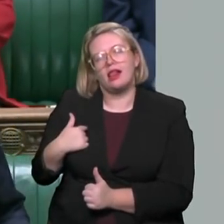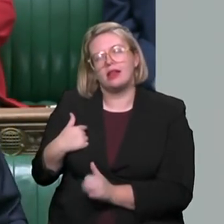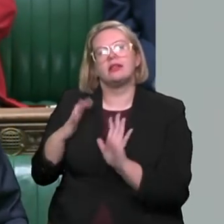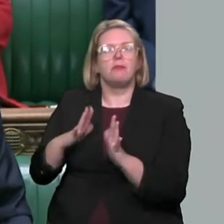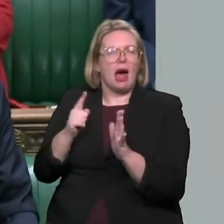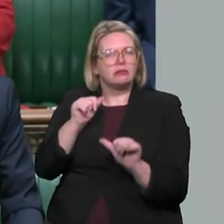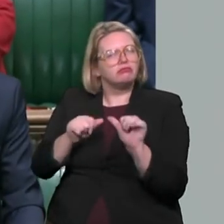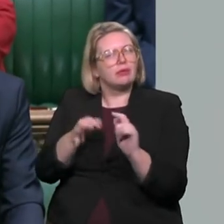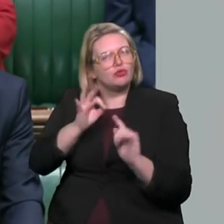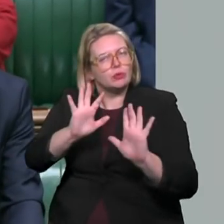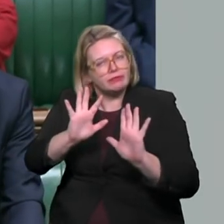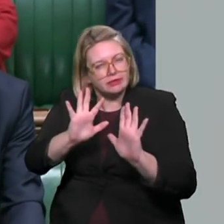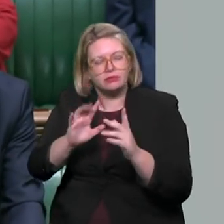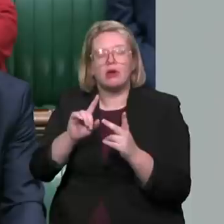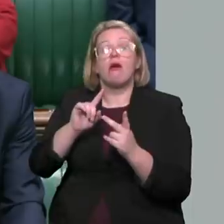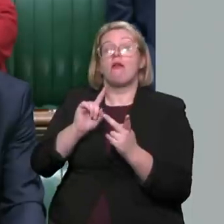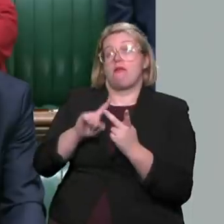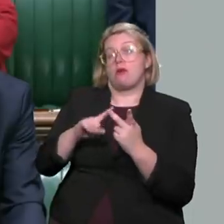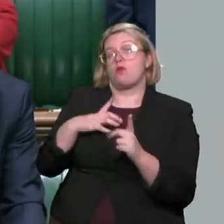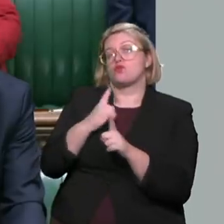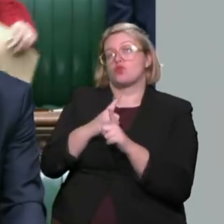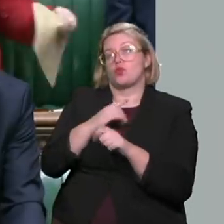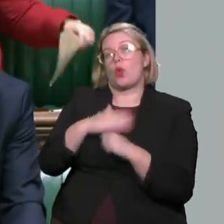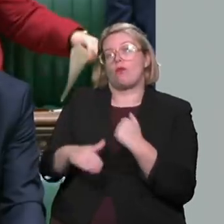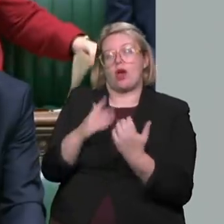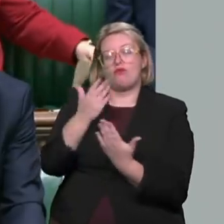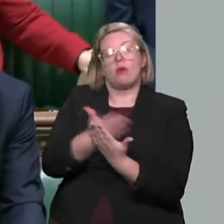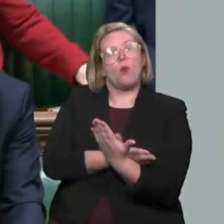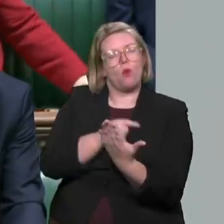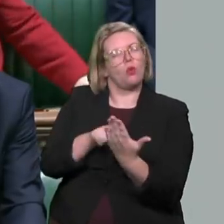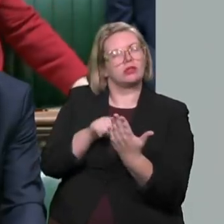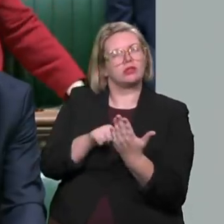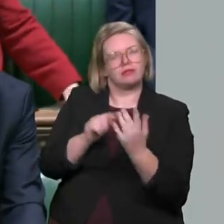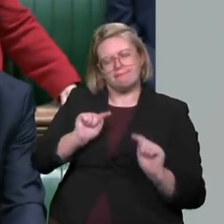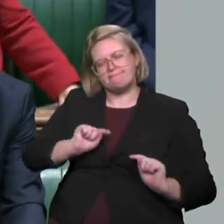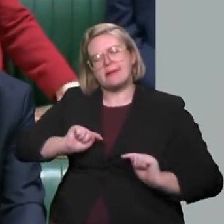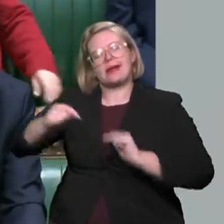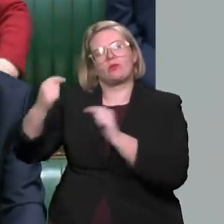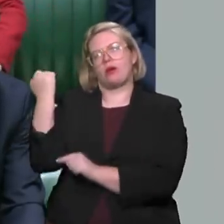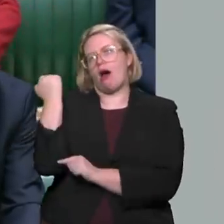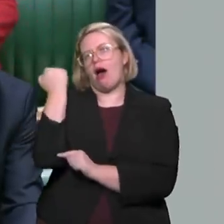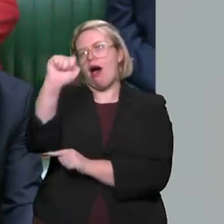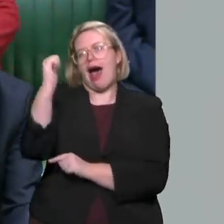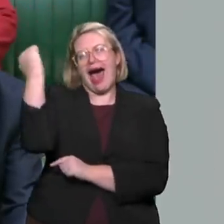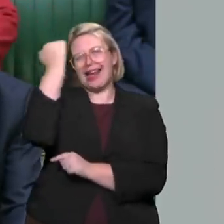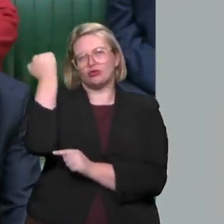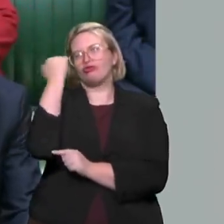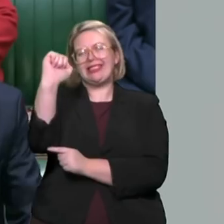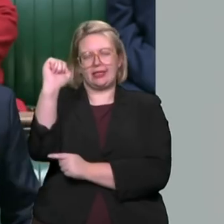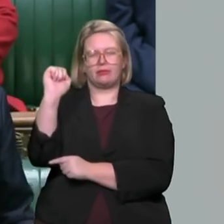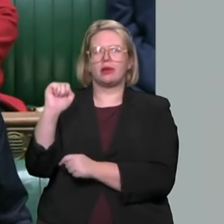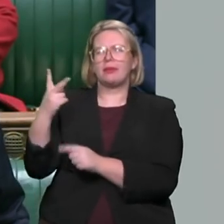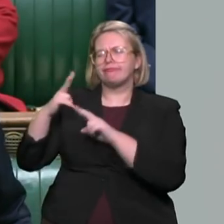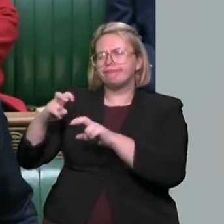I turn to the Commission for Countering Extremism report, which was set up in the wake of the horrific Manchester bombings?